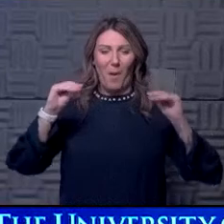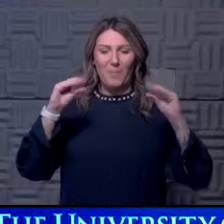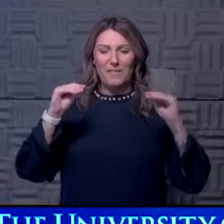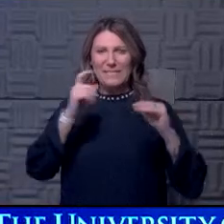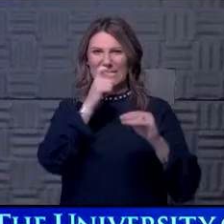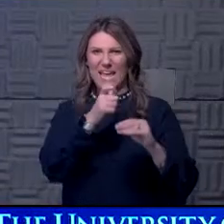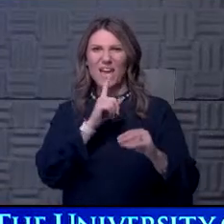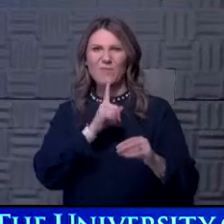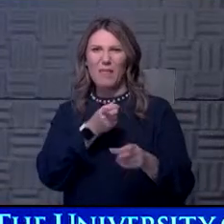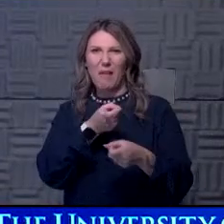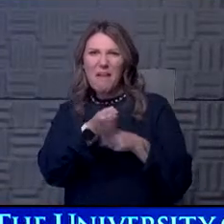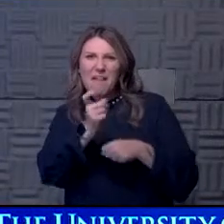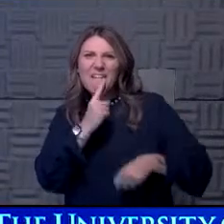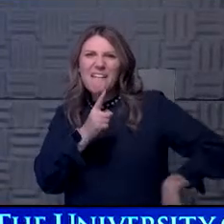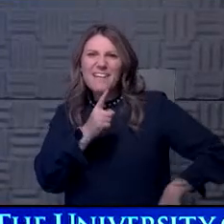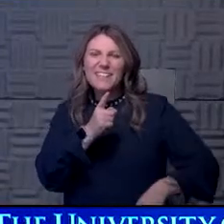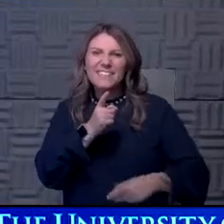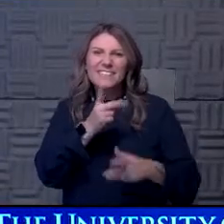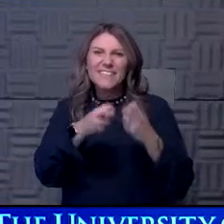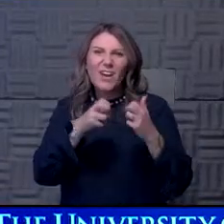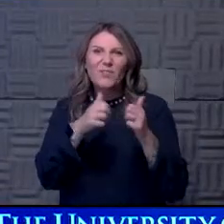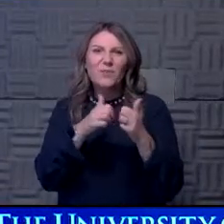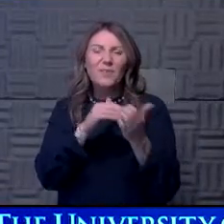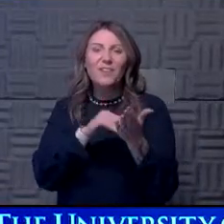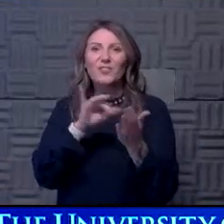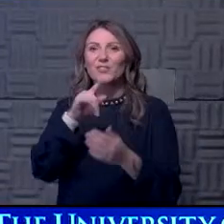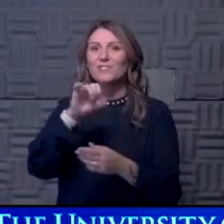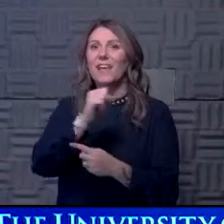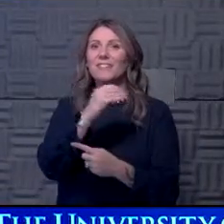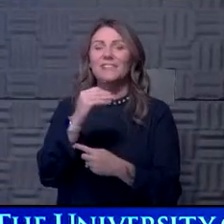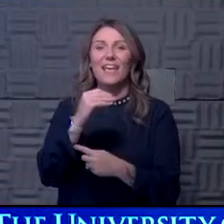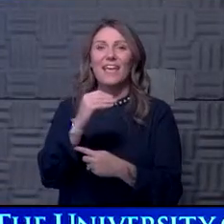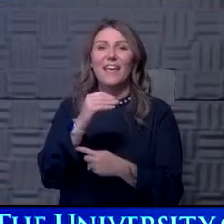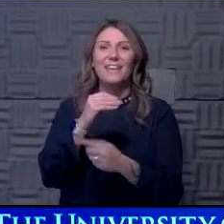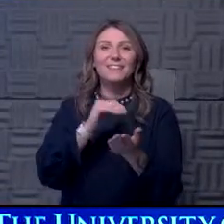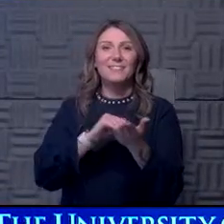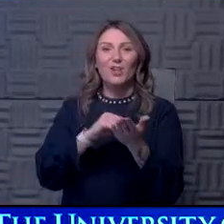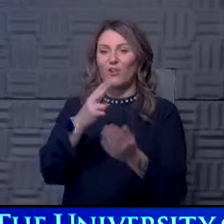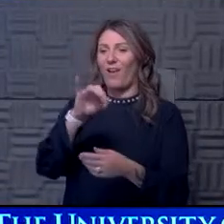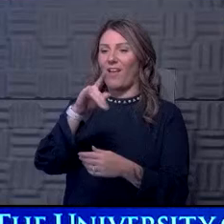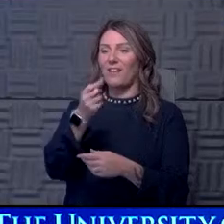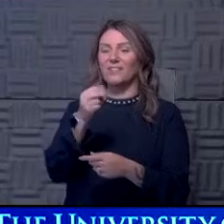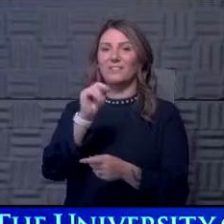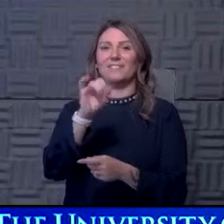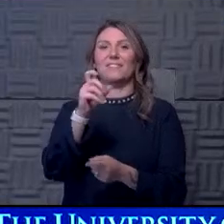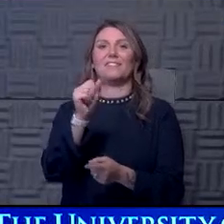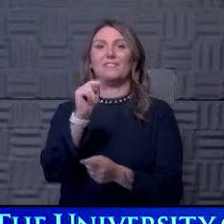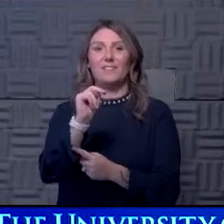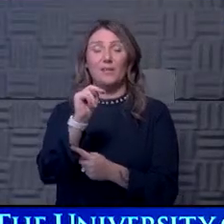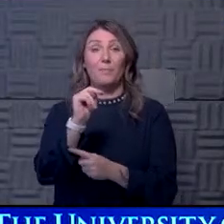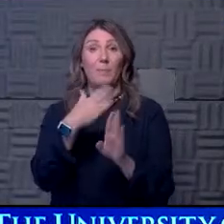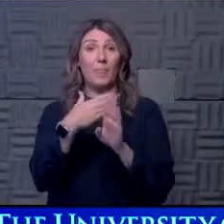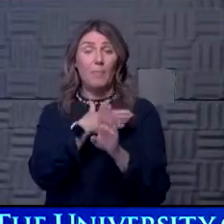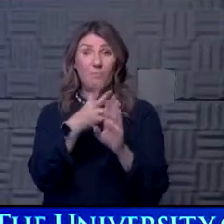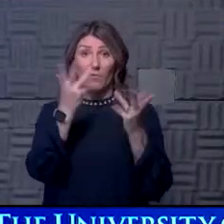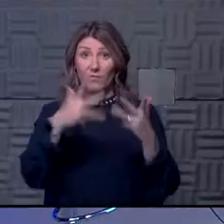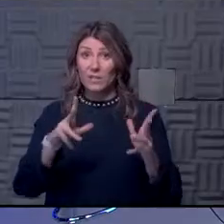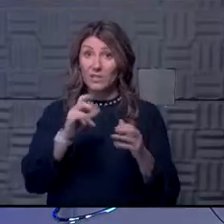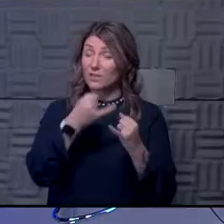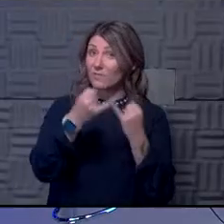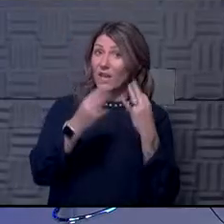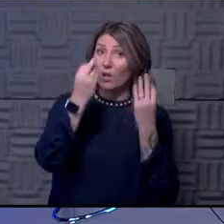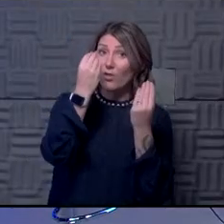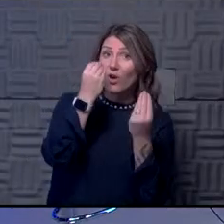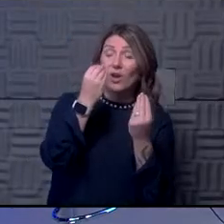Dr. Stites and Hawkinson. Um, before we wrap up final thoughts today, Chancellor.